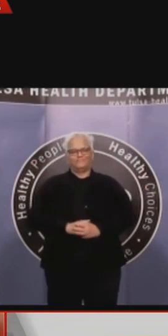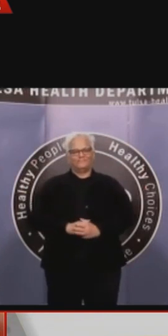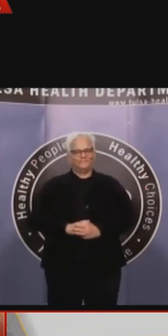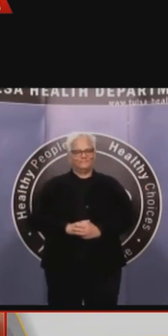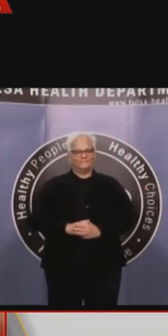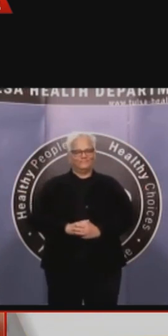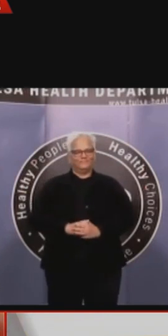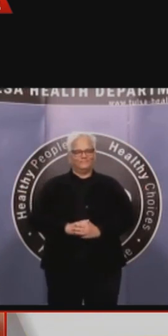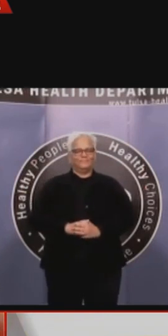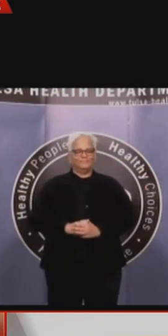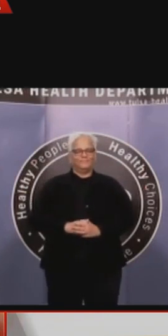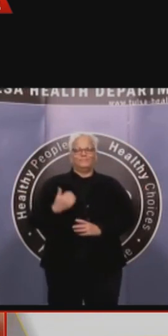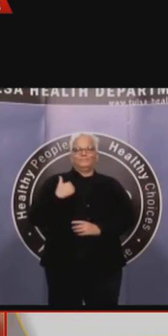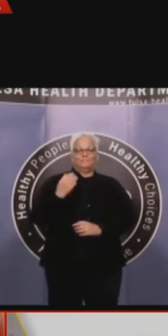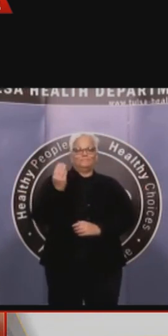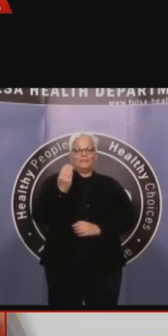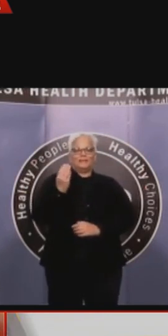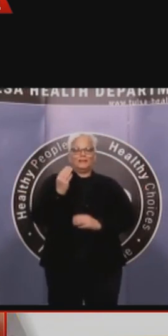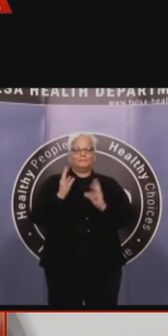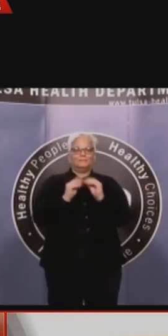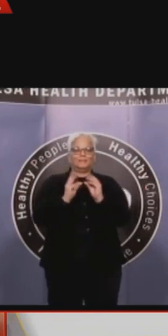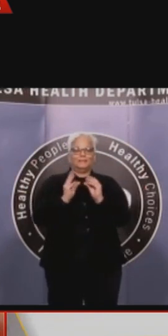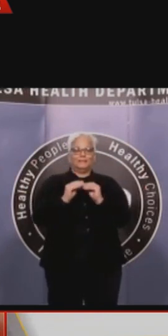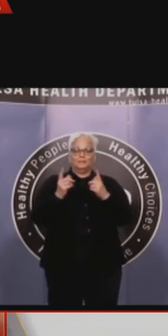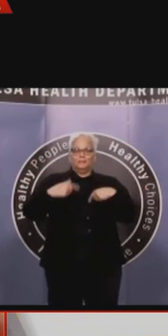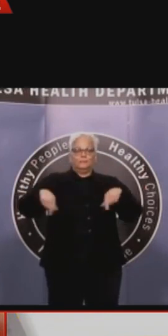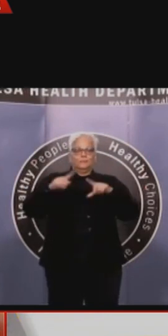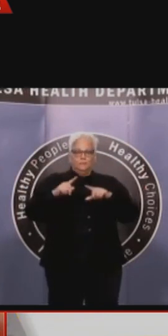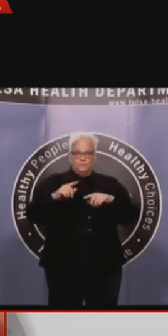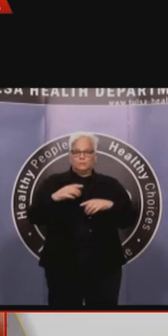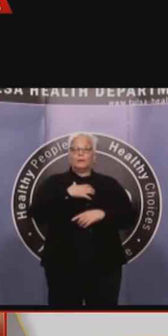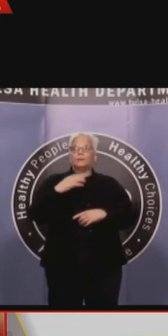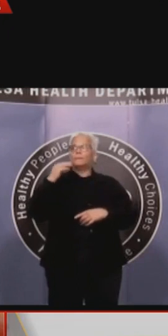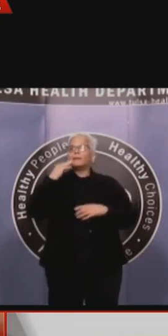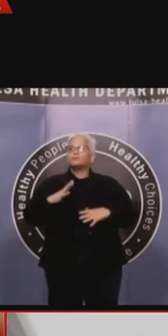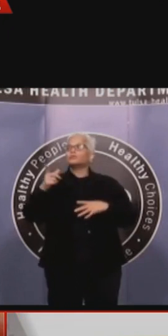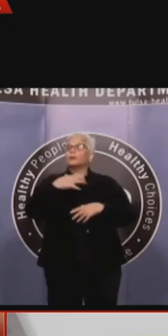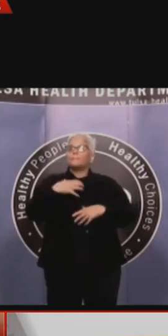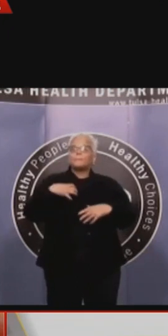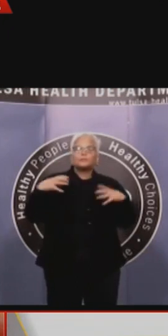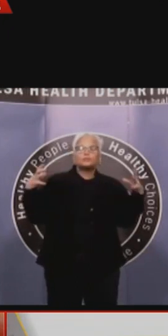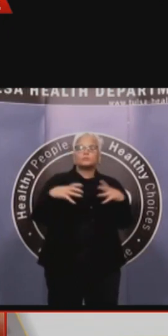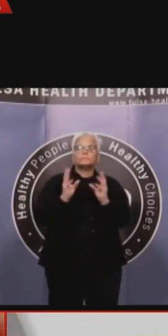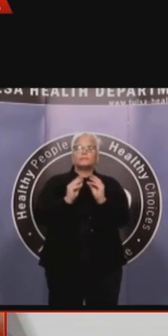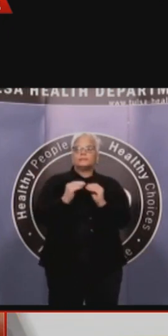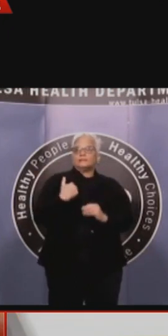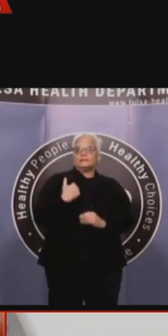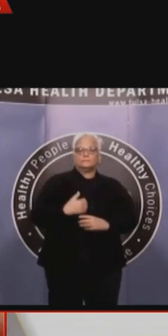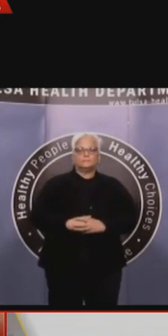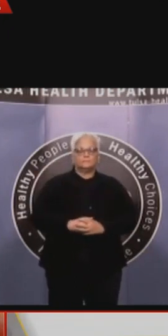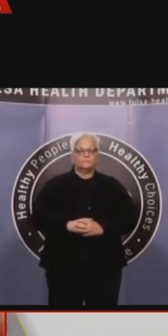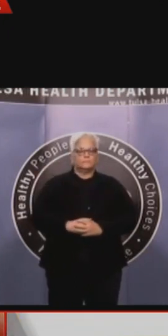place so that we can keep the number of people coming and going from the courthouse to a minimum. I'm happy to report